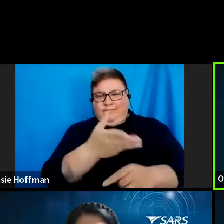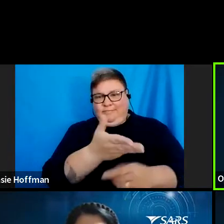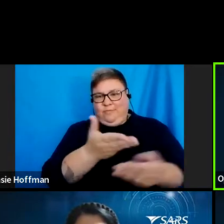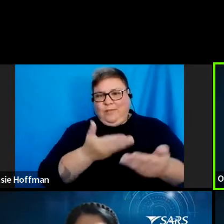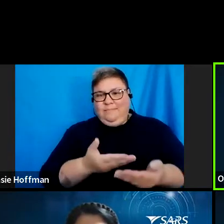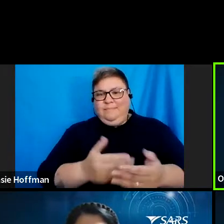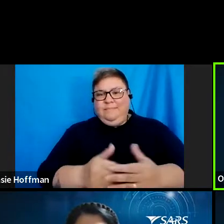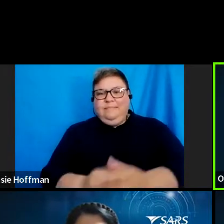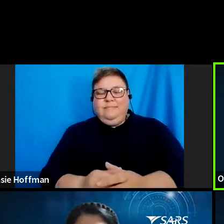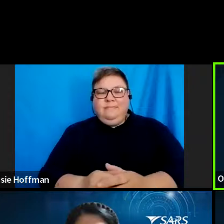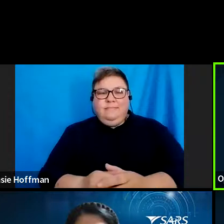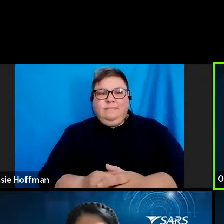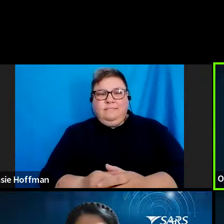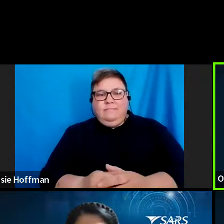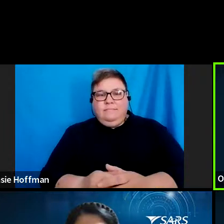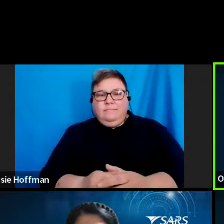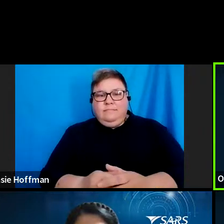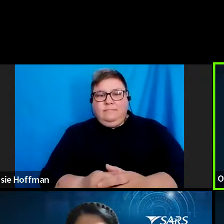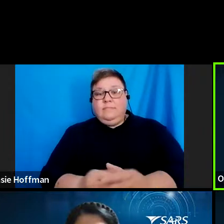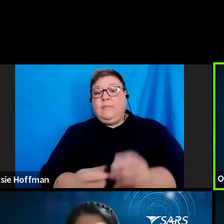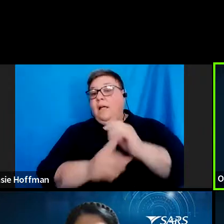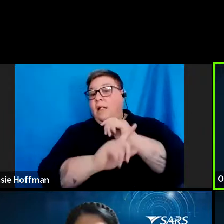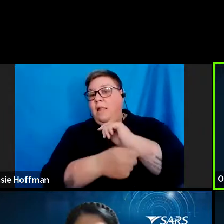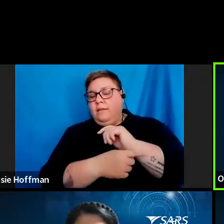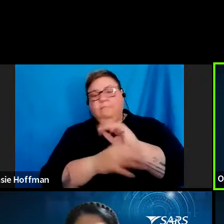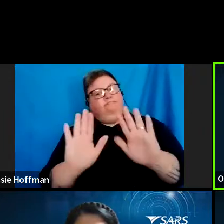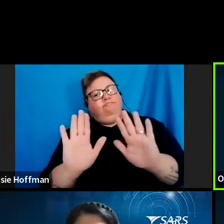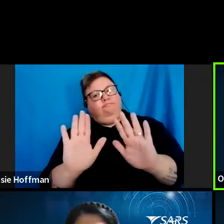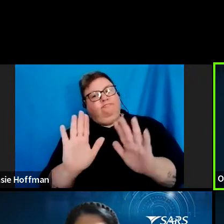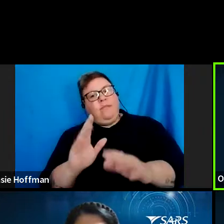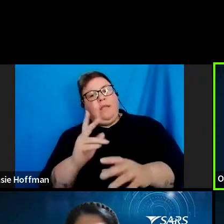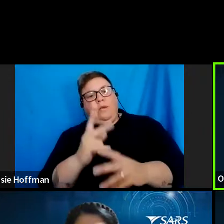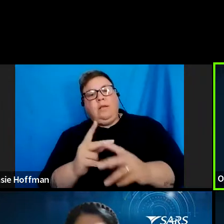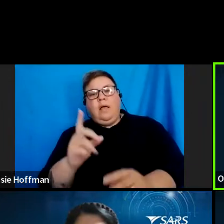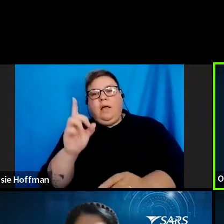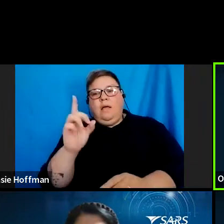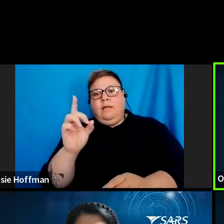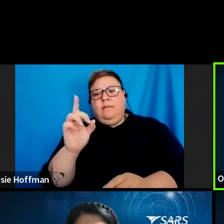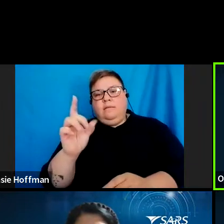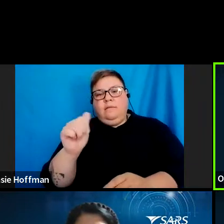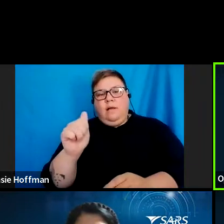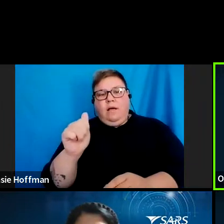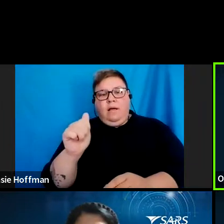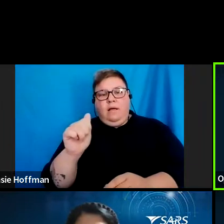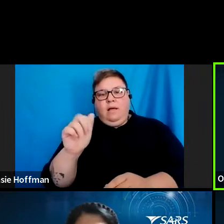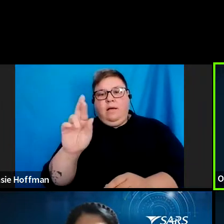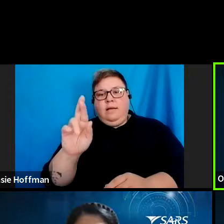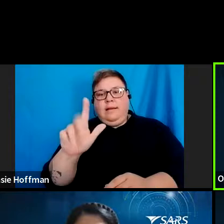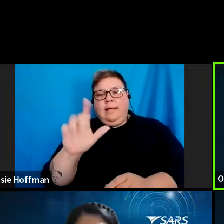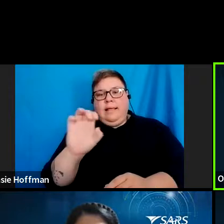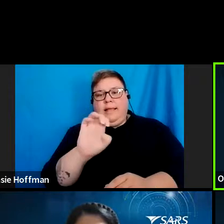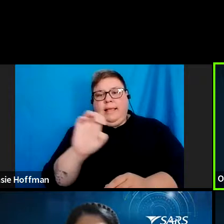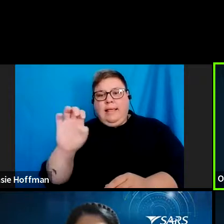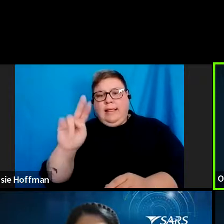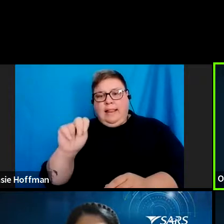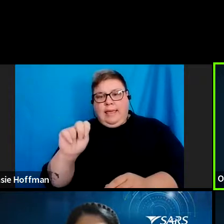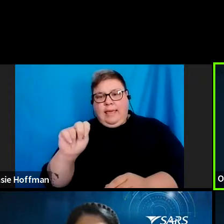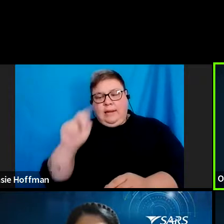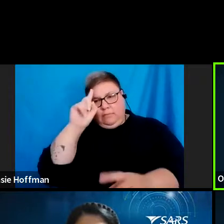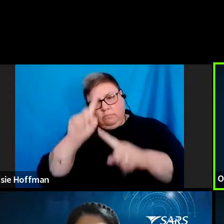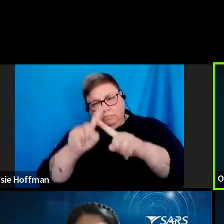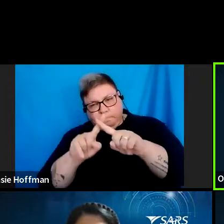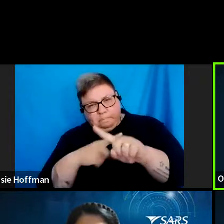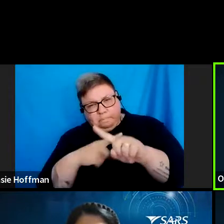And last but definitely not least, we've got Darlene Peterson, who's a Specialist for Policy and Procedure